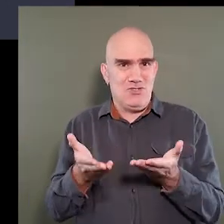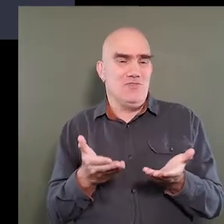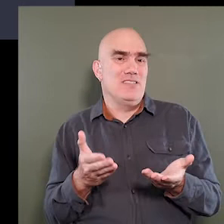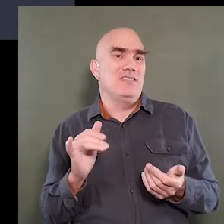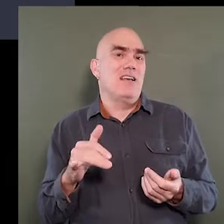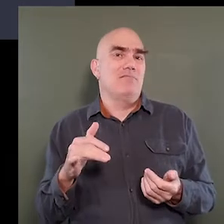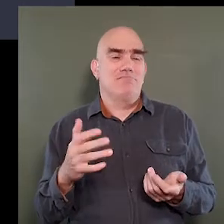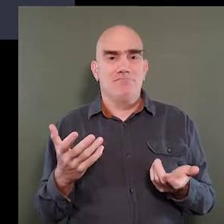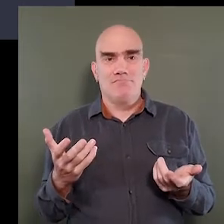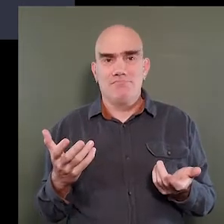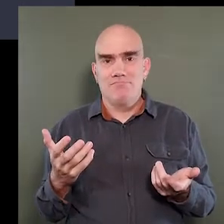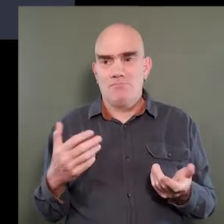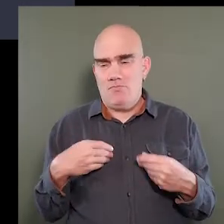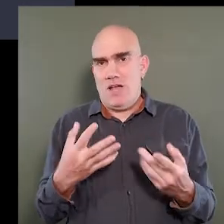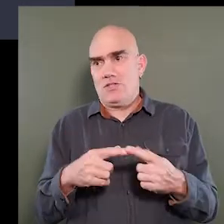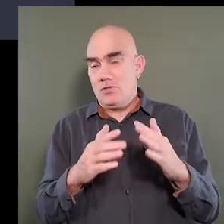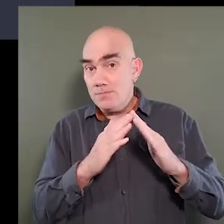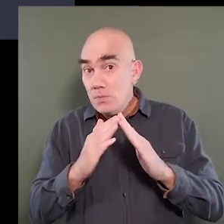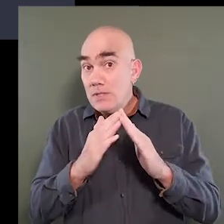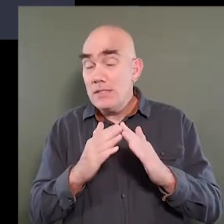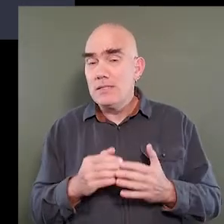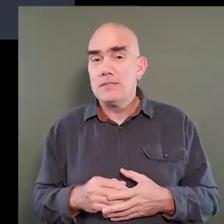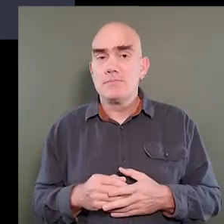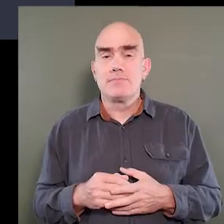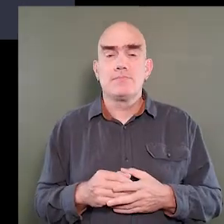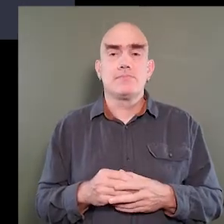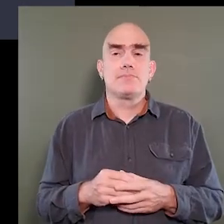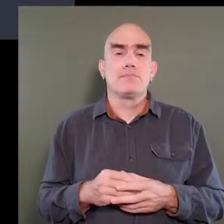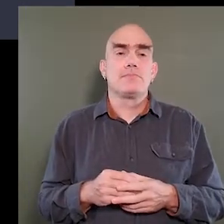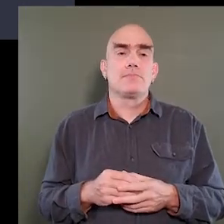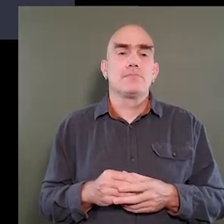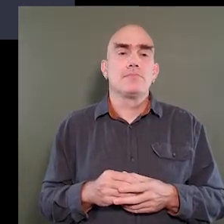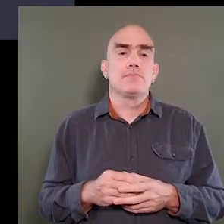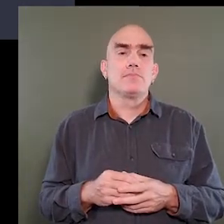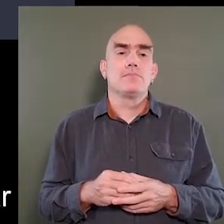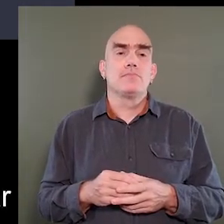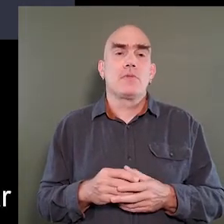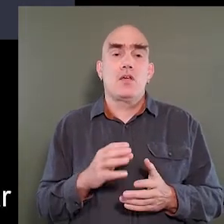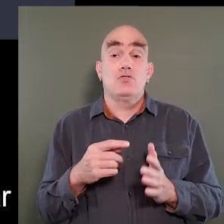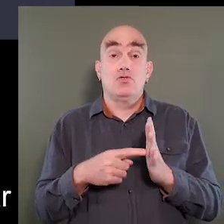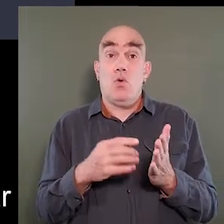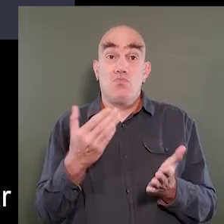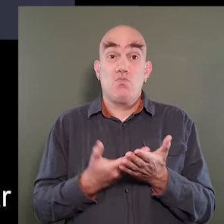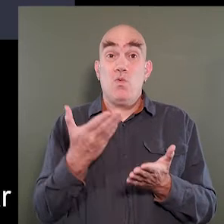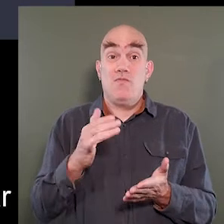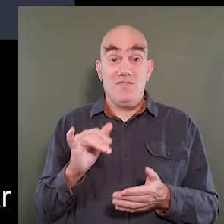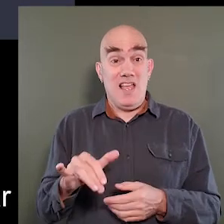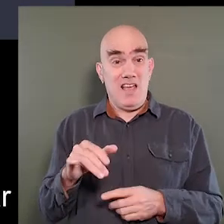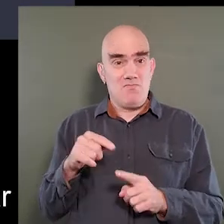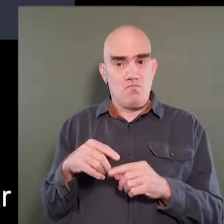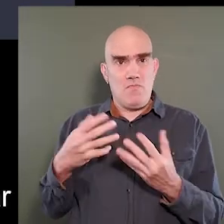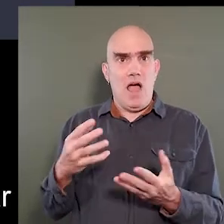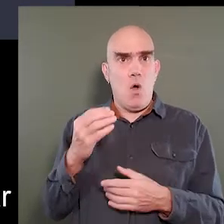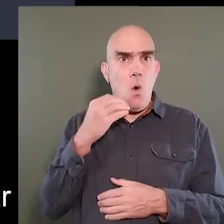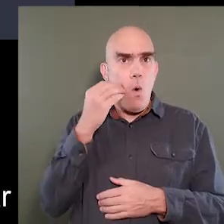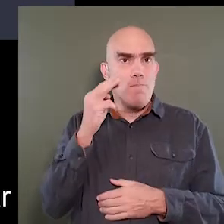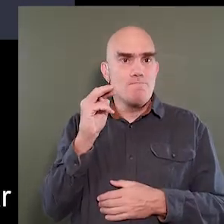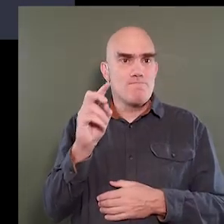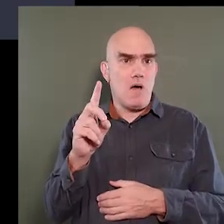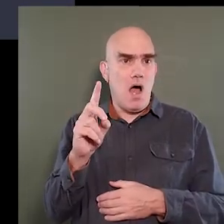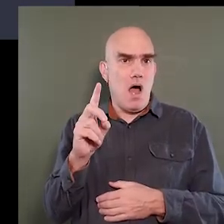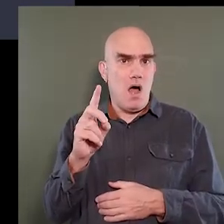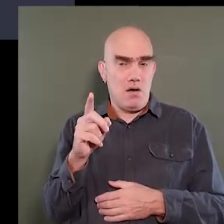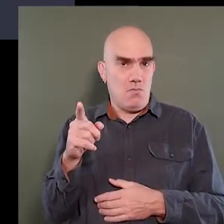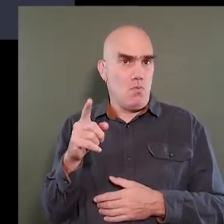on the services we provide to the community and shown and proved that providing a home is